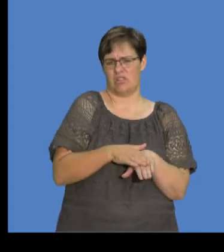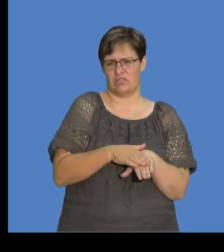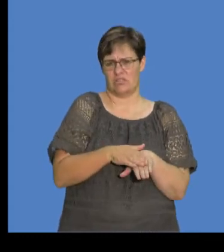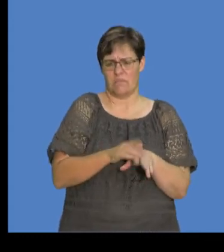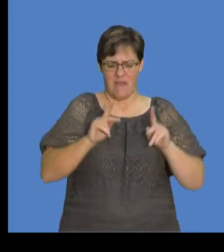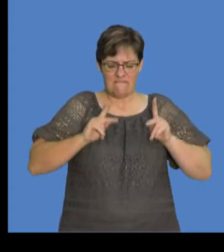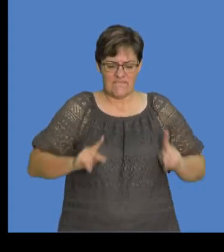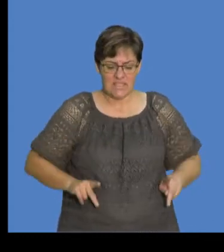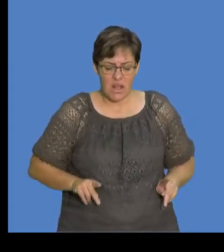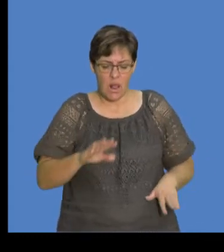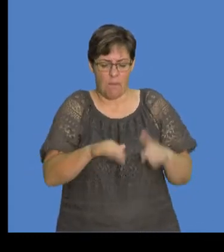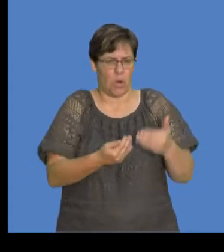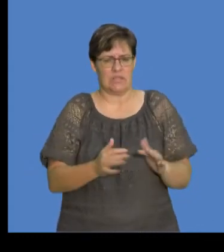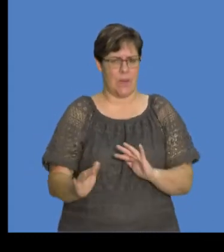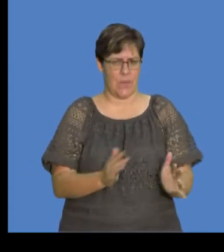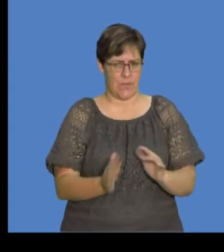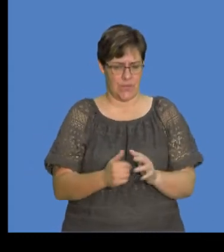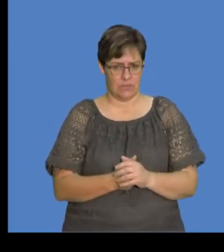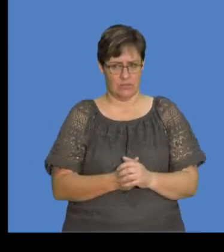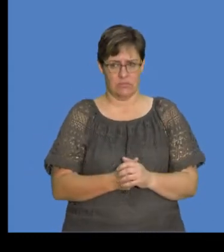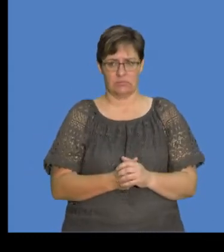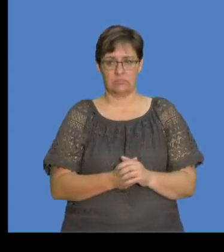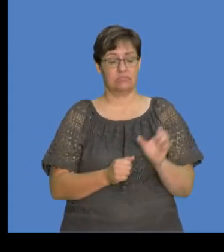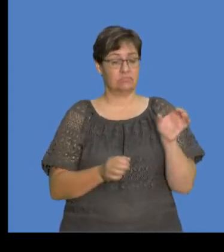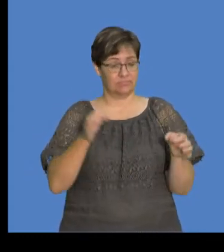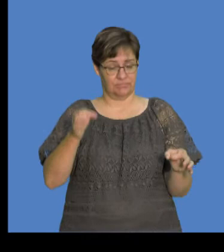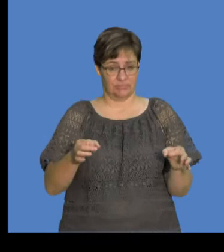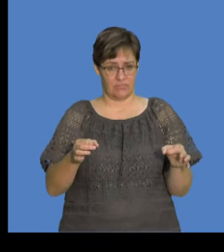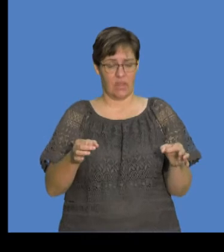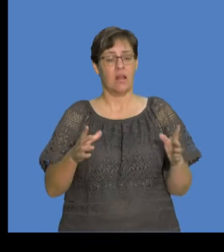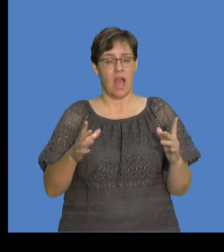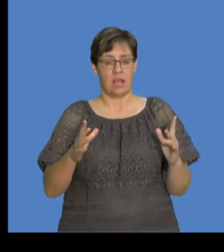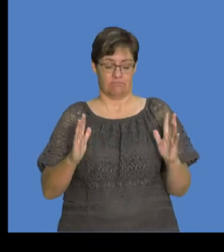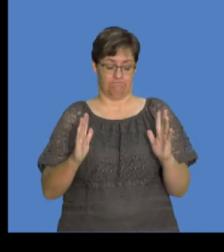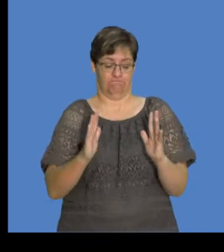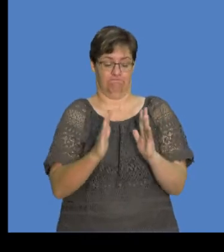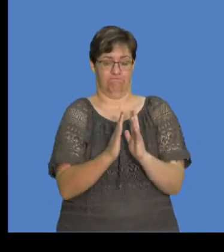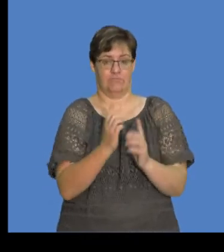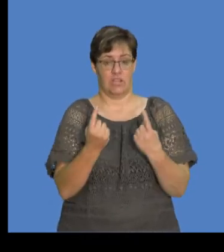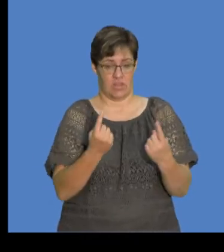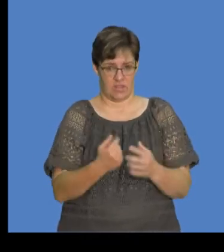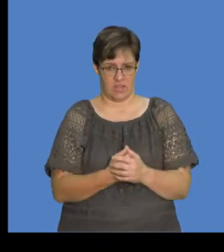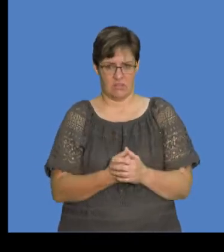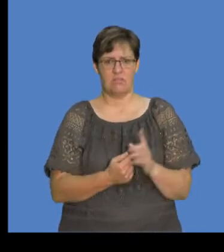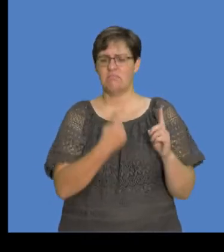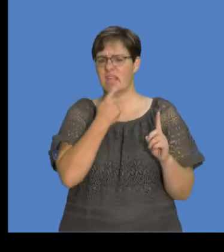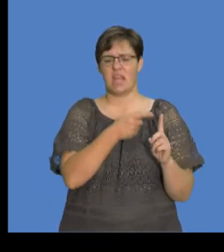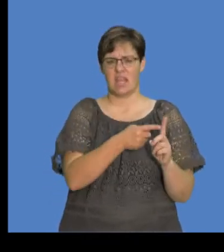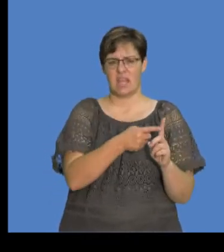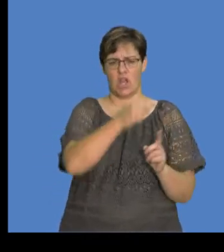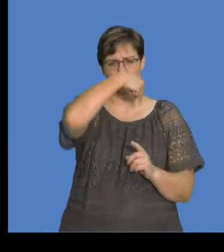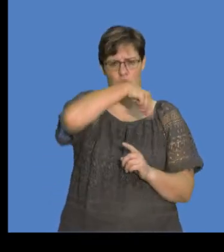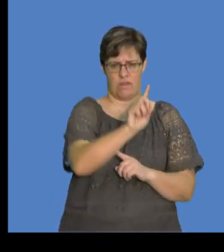that physical process, right? Now, these two charge objects are attracted to each other, okay? Okay, let's call this one